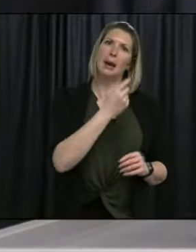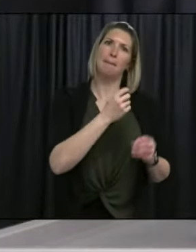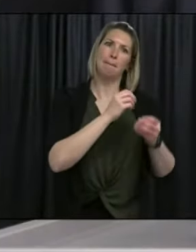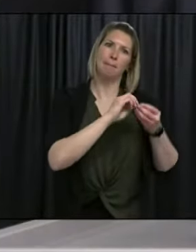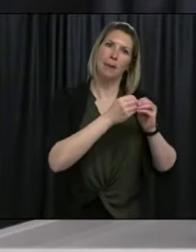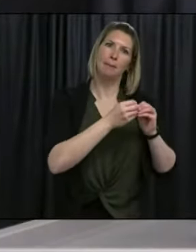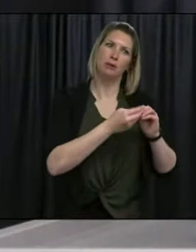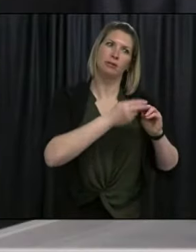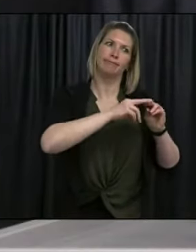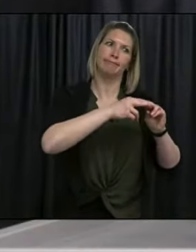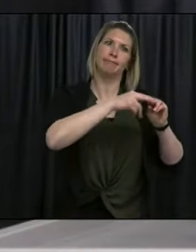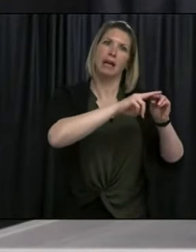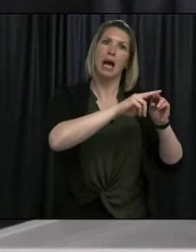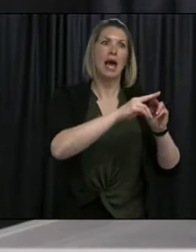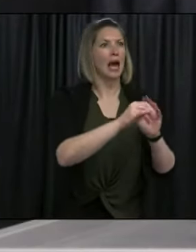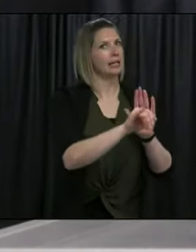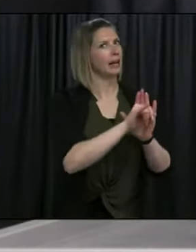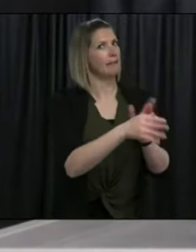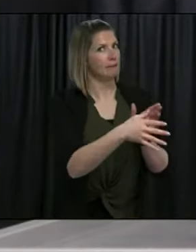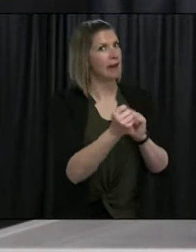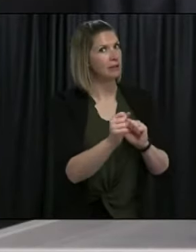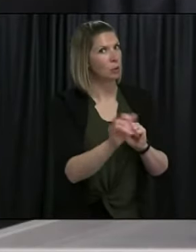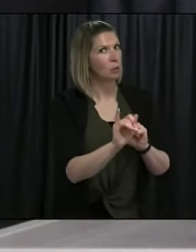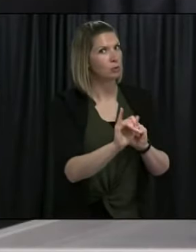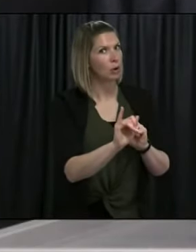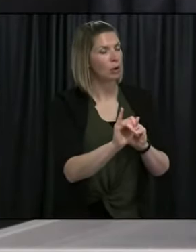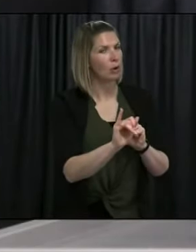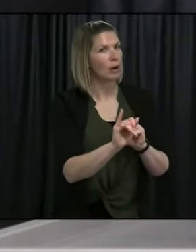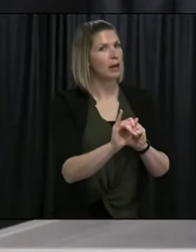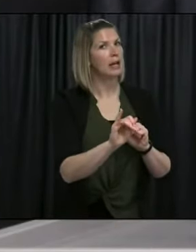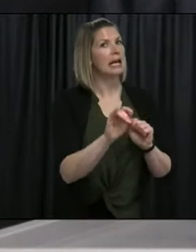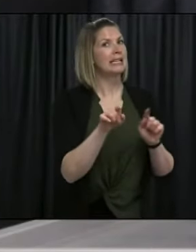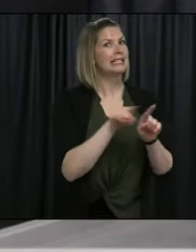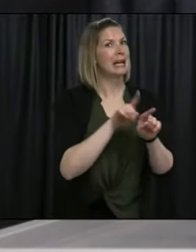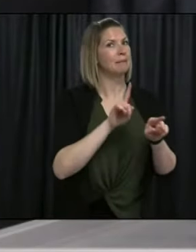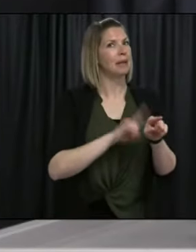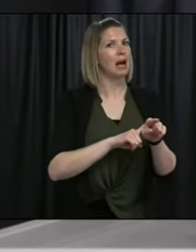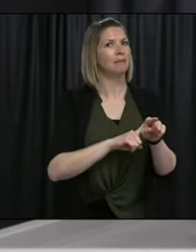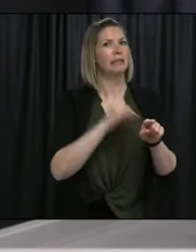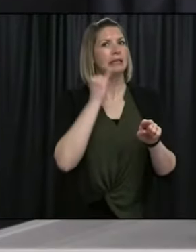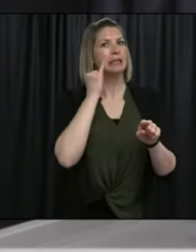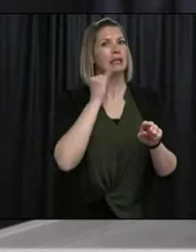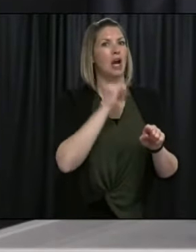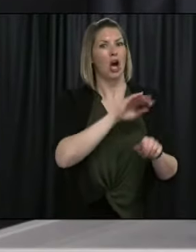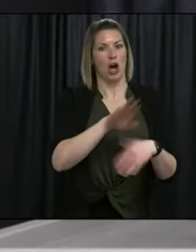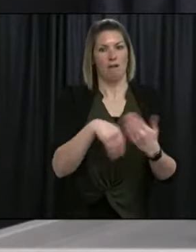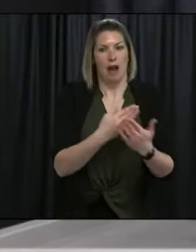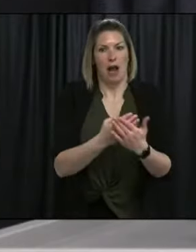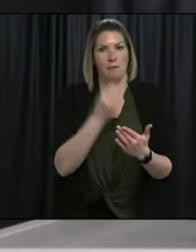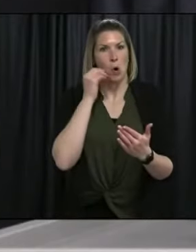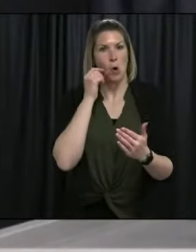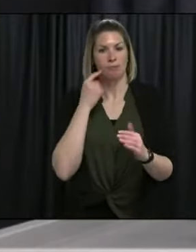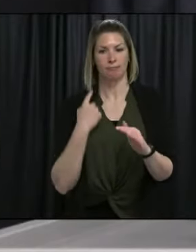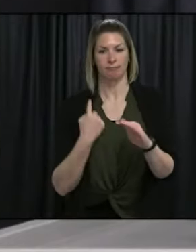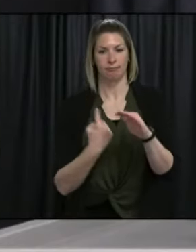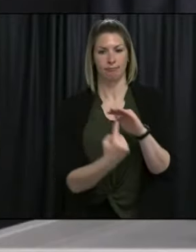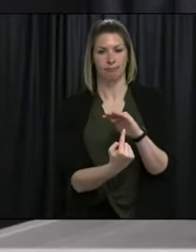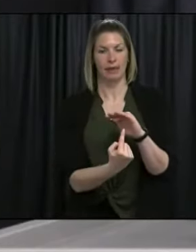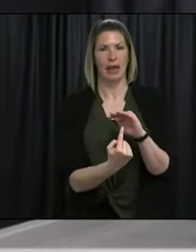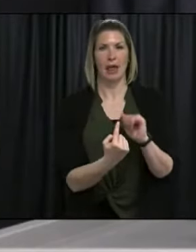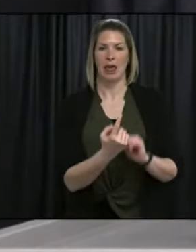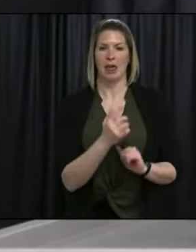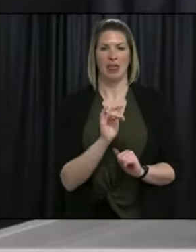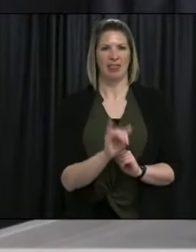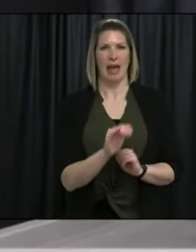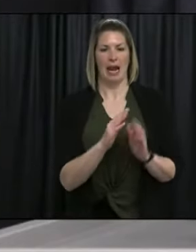picking up more cases. And those cases are remaining confined to a household if there's any contact spread at all. We've